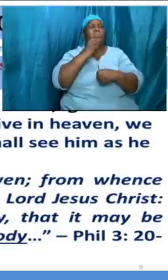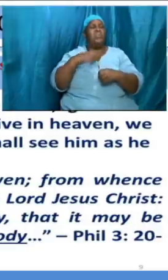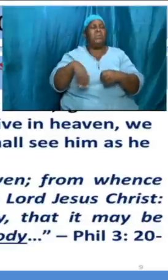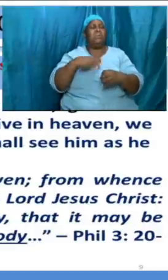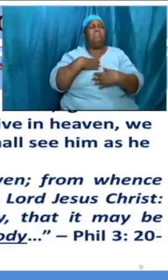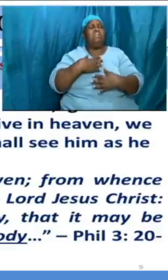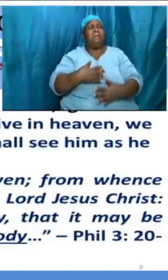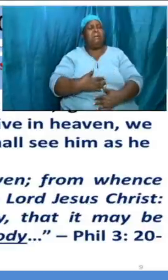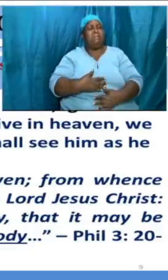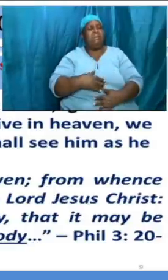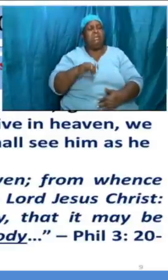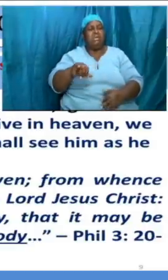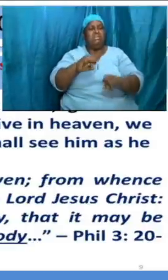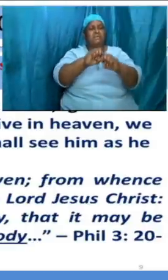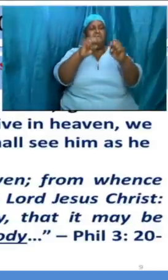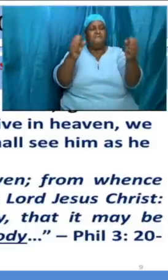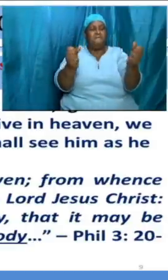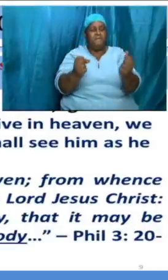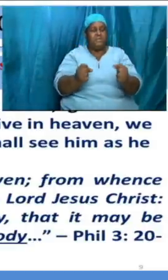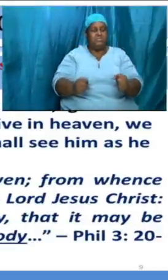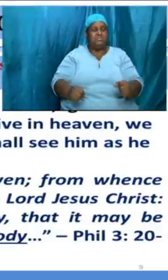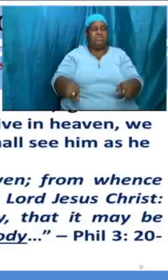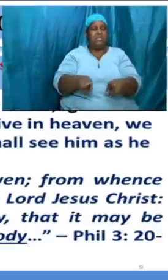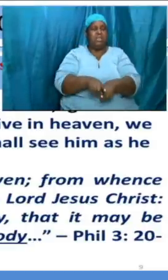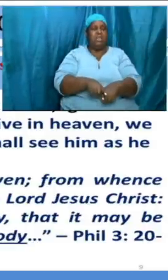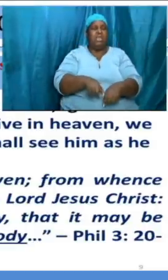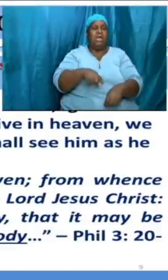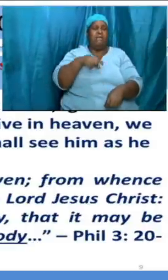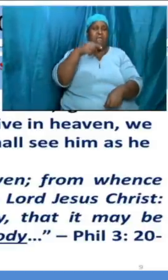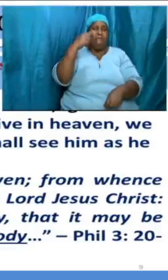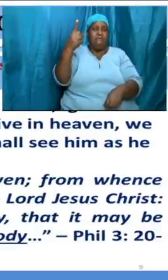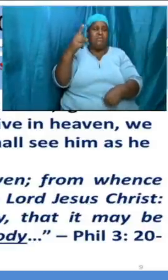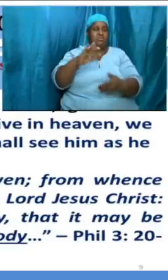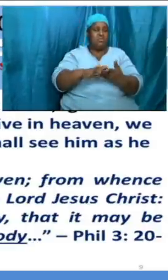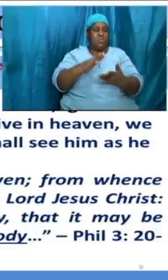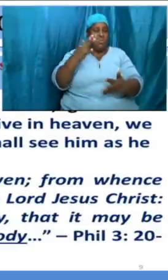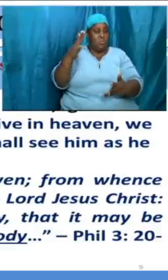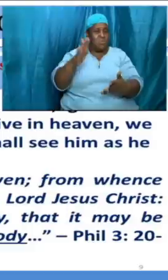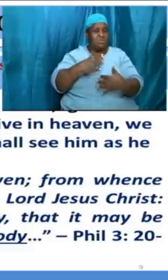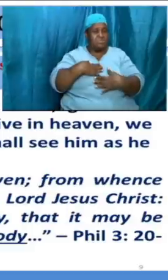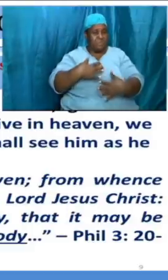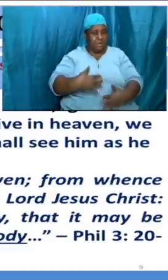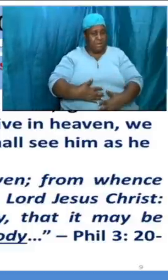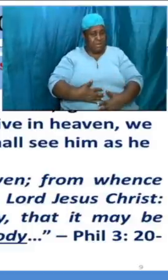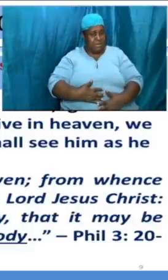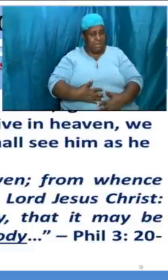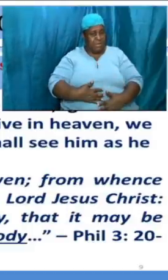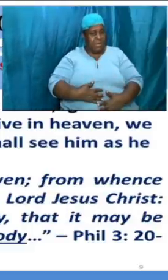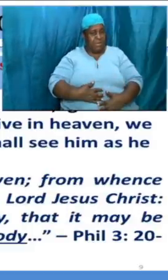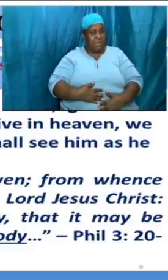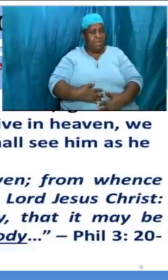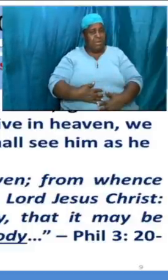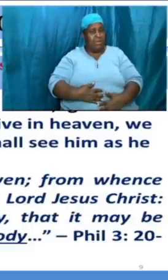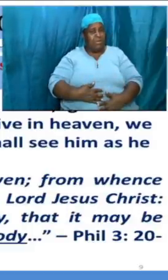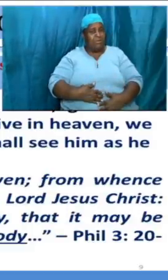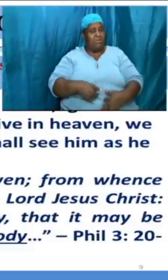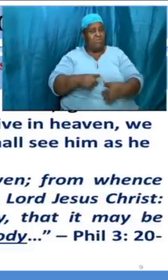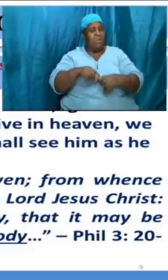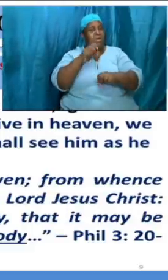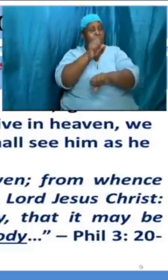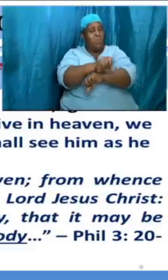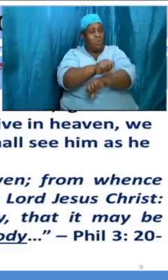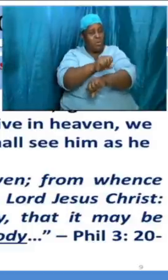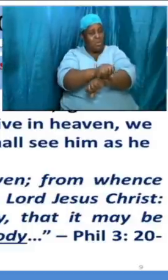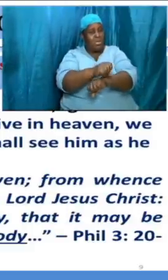that it may be fashioned like unto his glorious body according to the working whereby